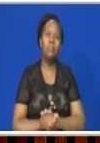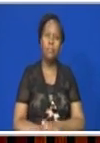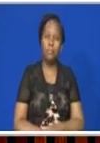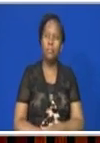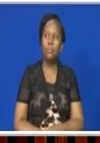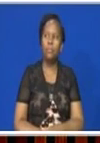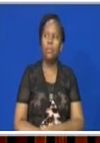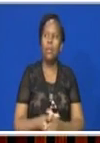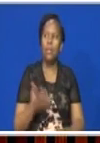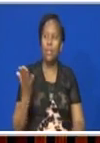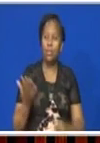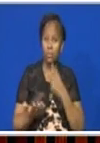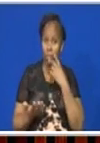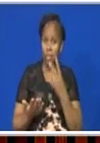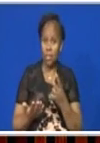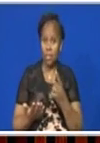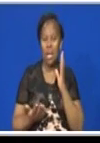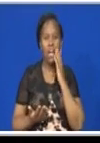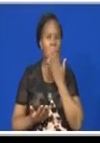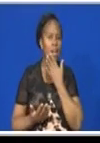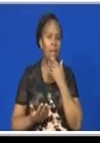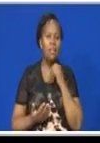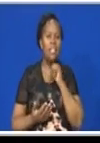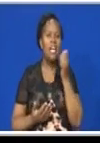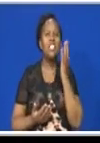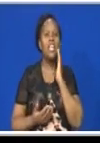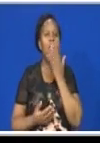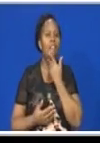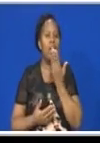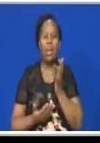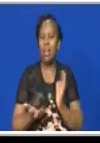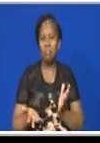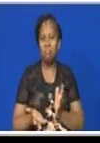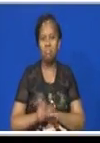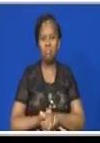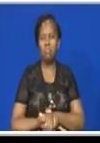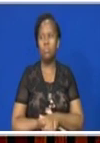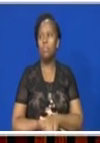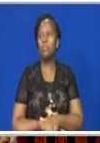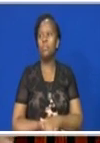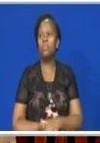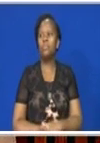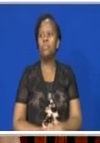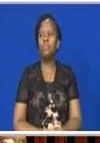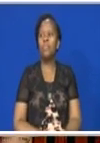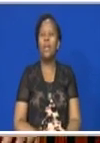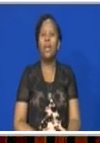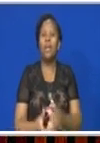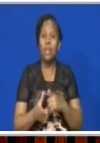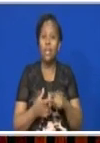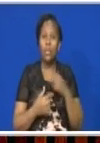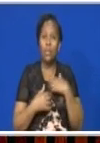So this one you can see it has no color. It is colorless. Sodium hydroxide. Then